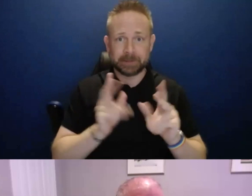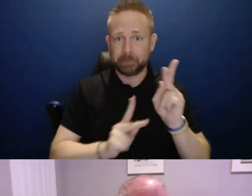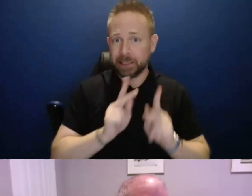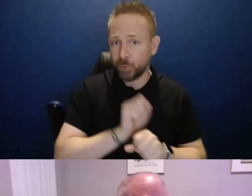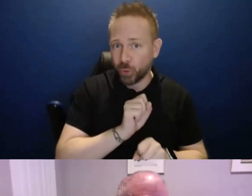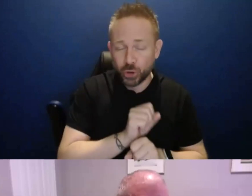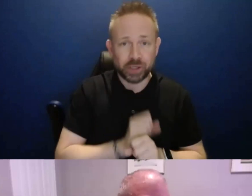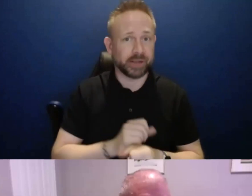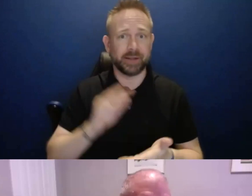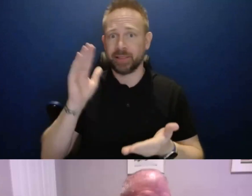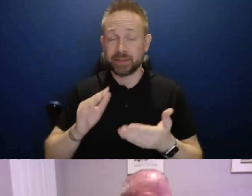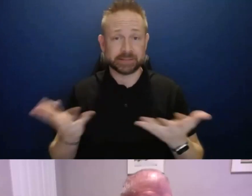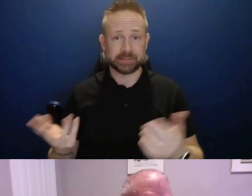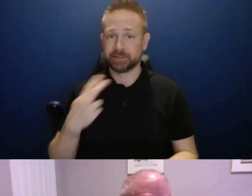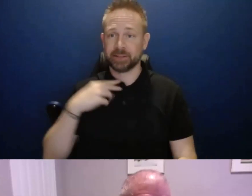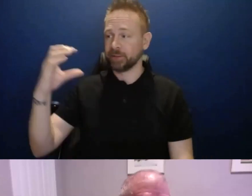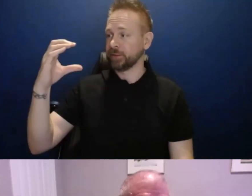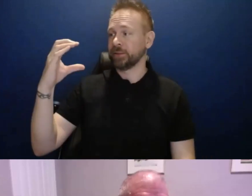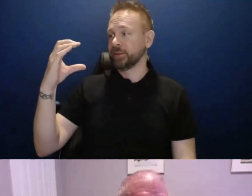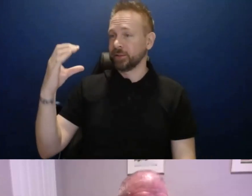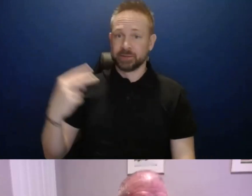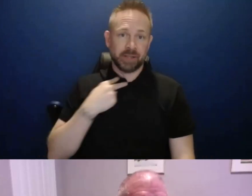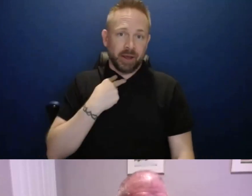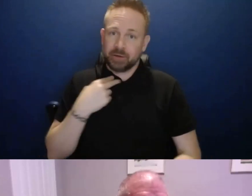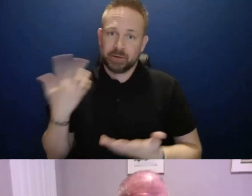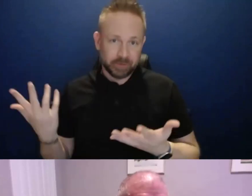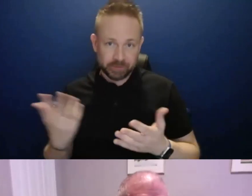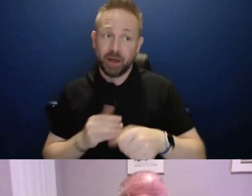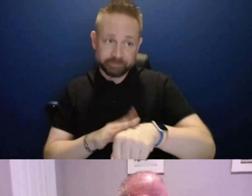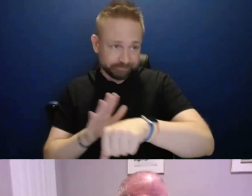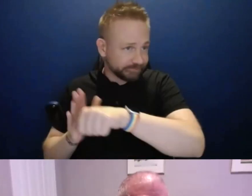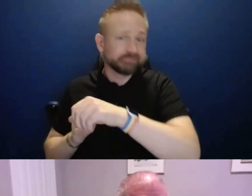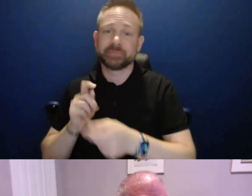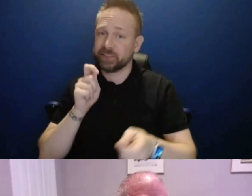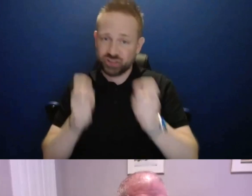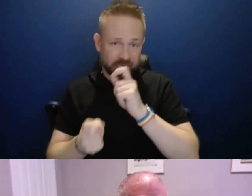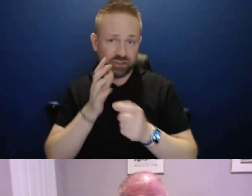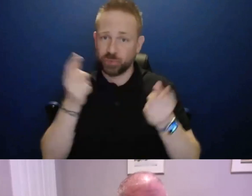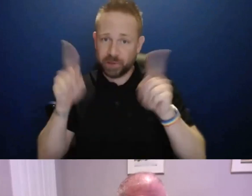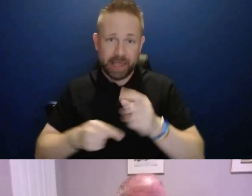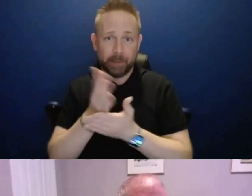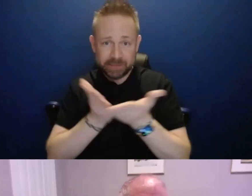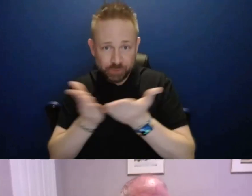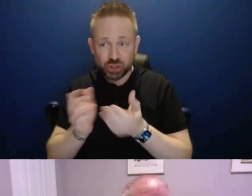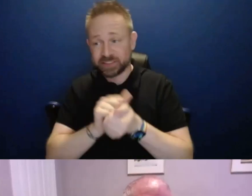with reduced base, we just can't do that. So there are things that will have to change, and there are services that will have to change.